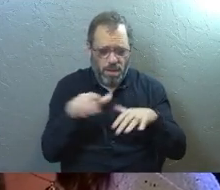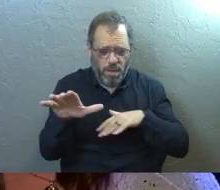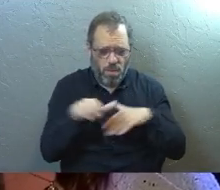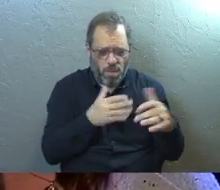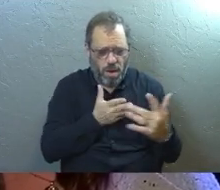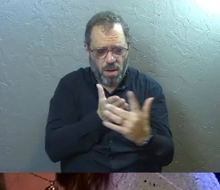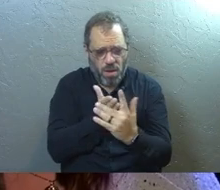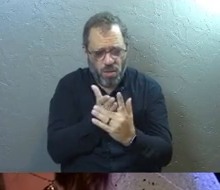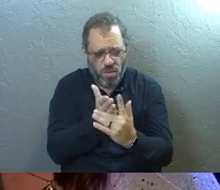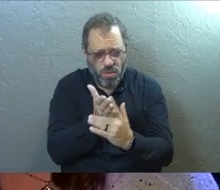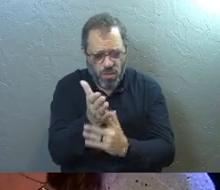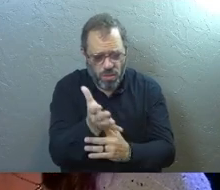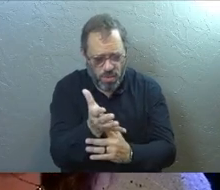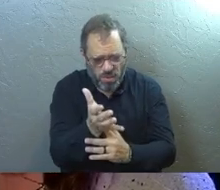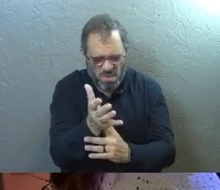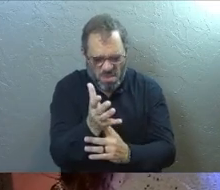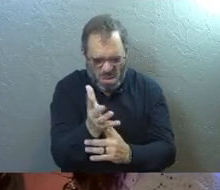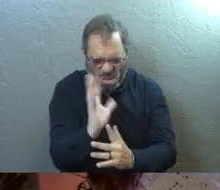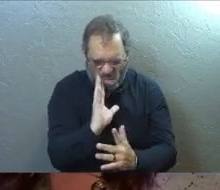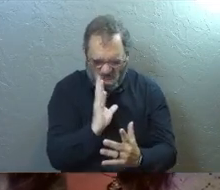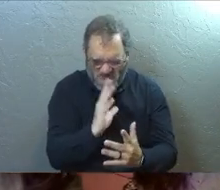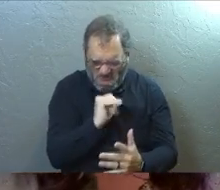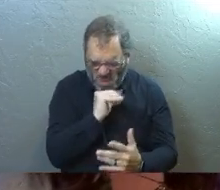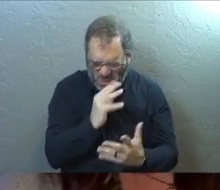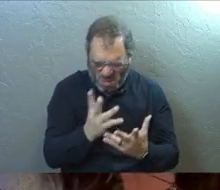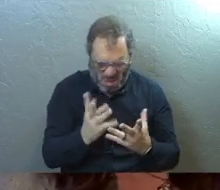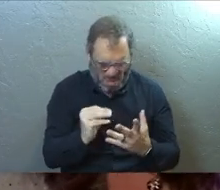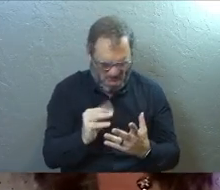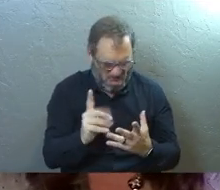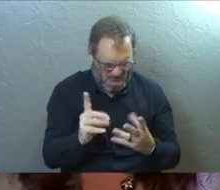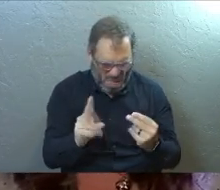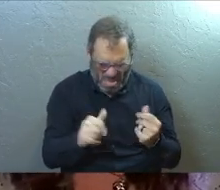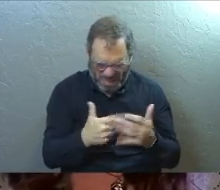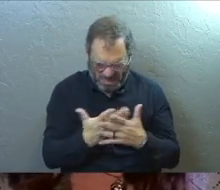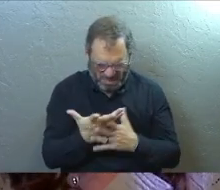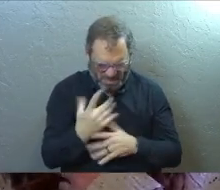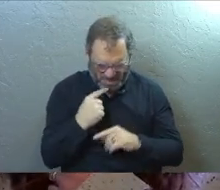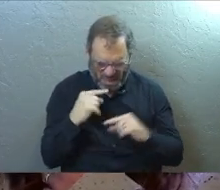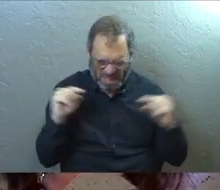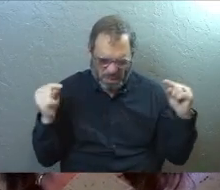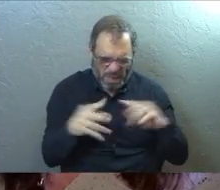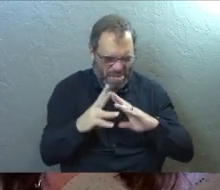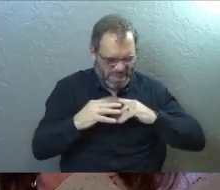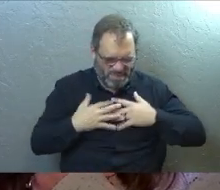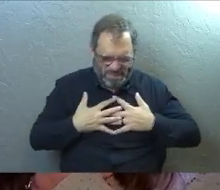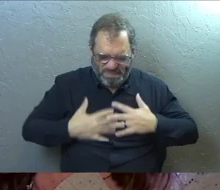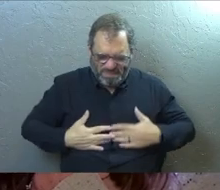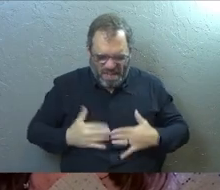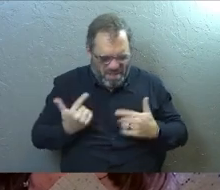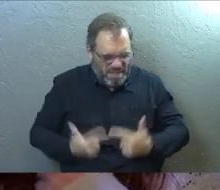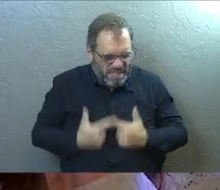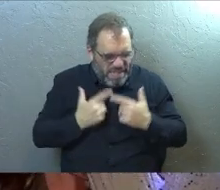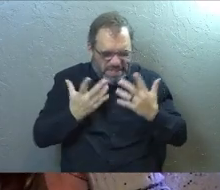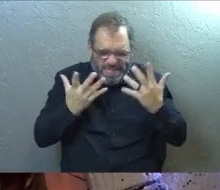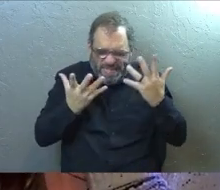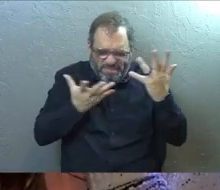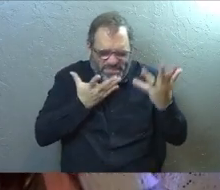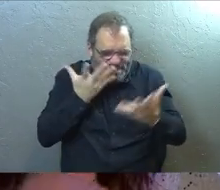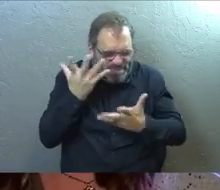the muck and the mire and the real pain of these